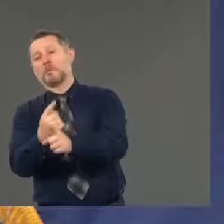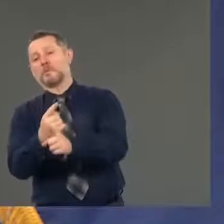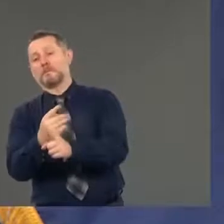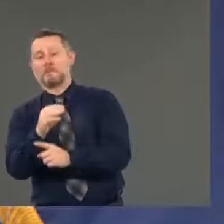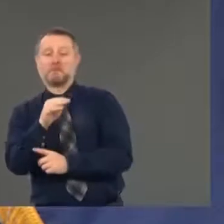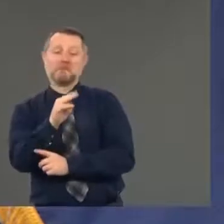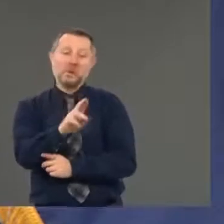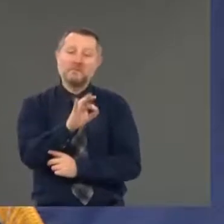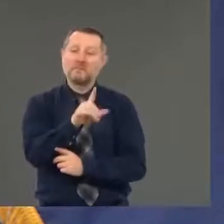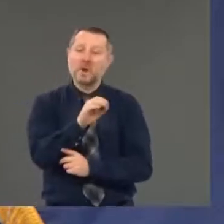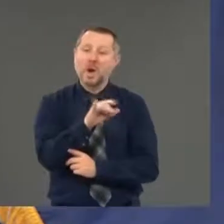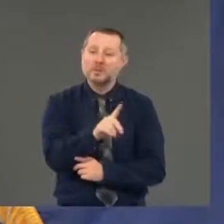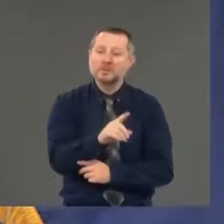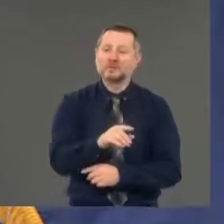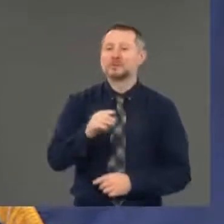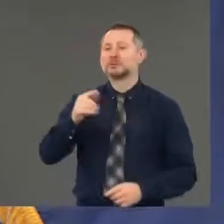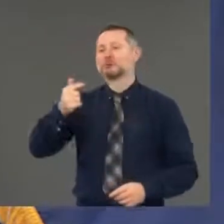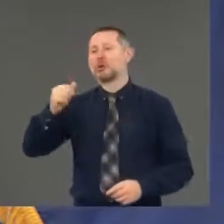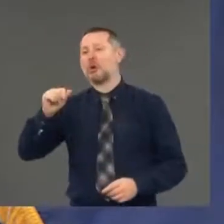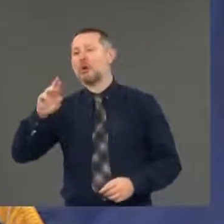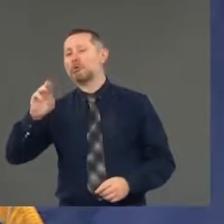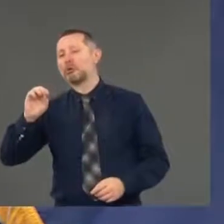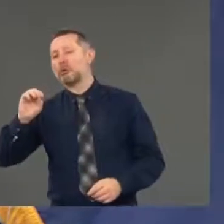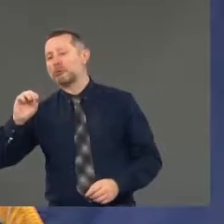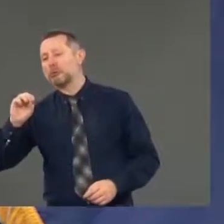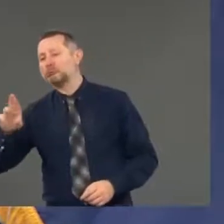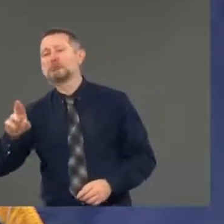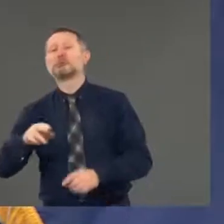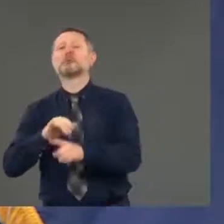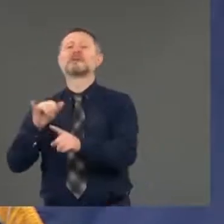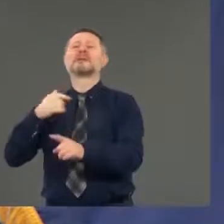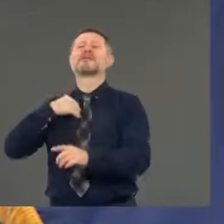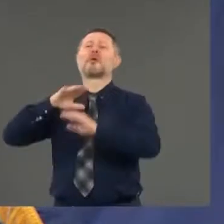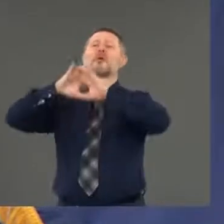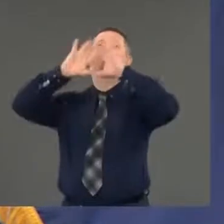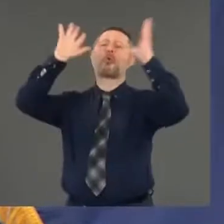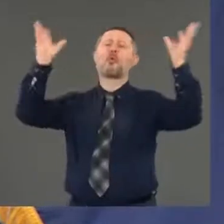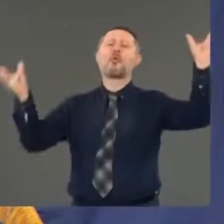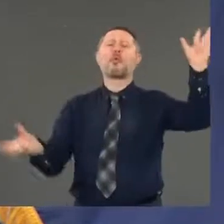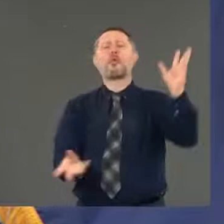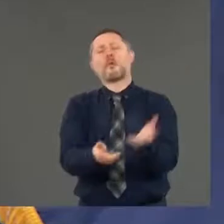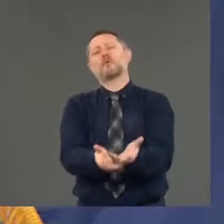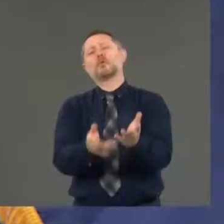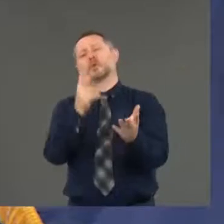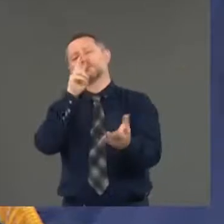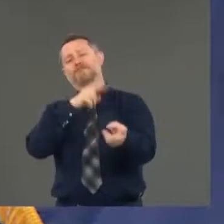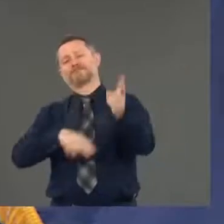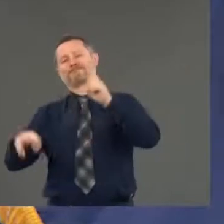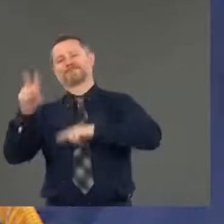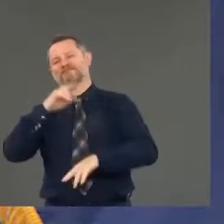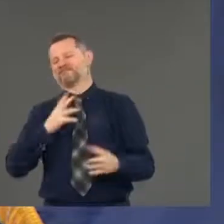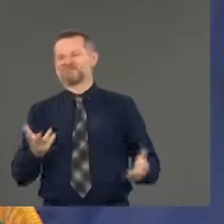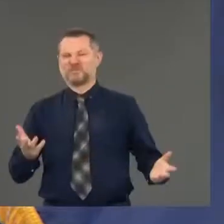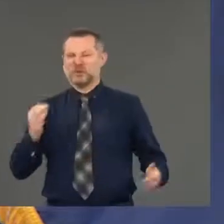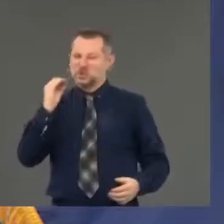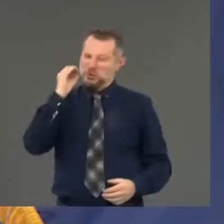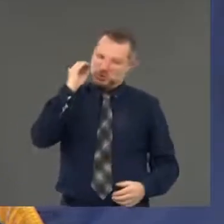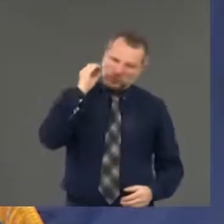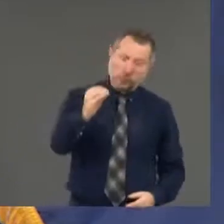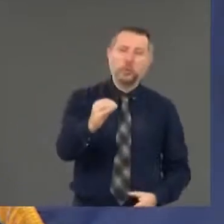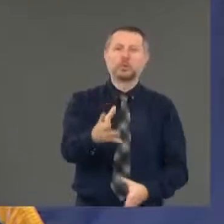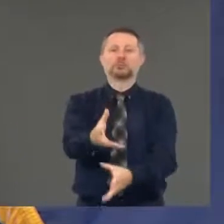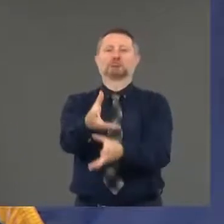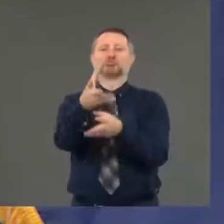whole relationship doesn't work. We don't trust. There's no trust. And if there's no trust, there's nothing.